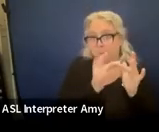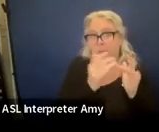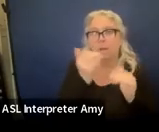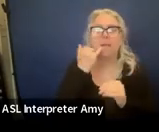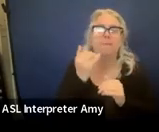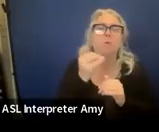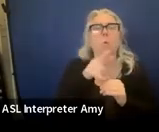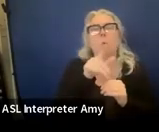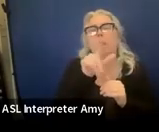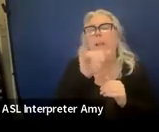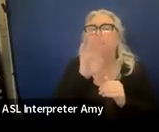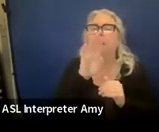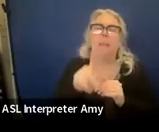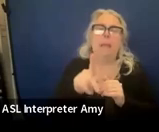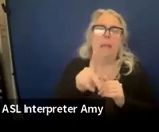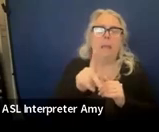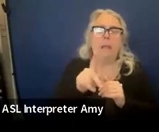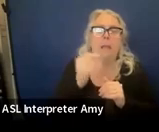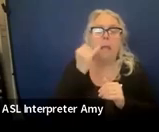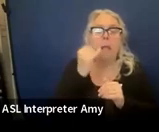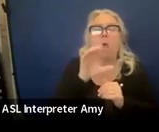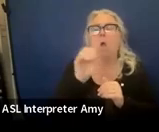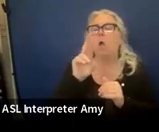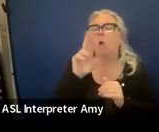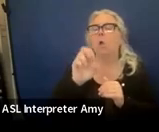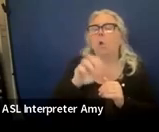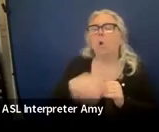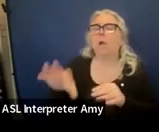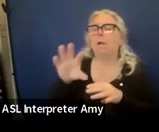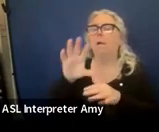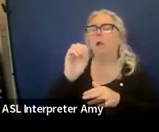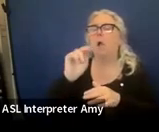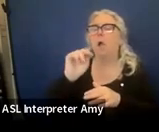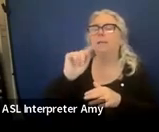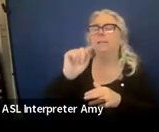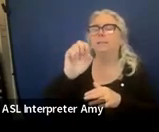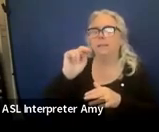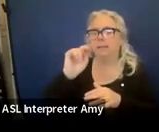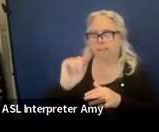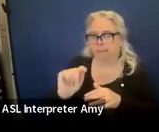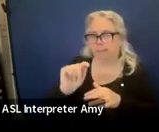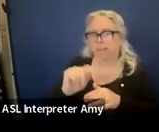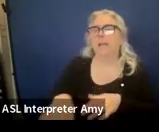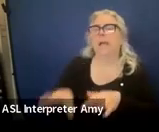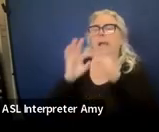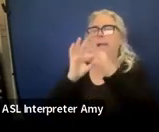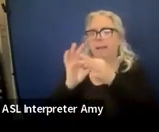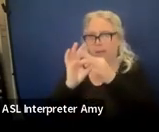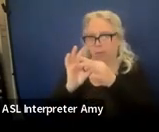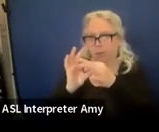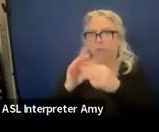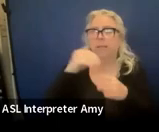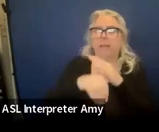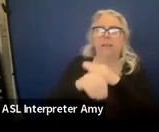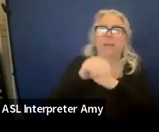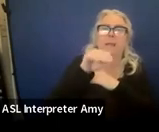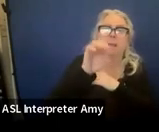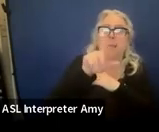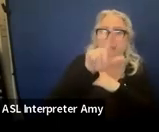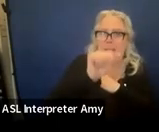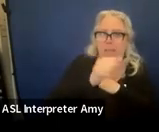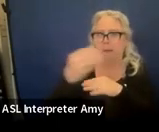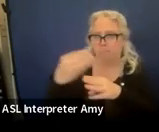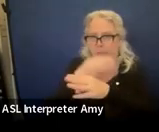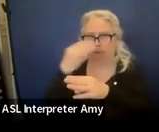and you're looking for them as the Core Content Connectors in ELA and math. And then those ones in science, the extended performance